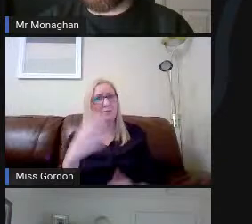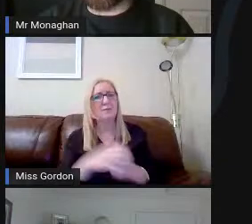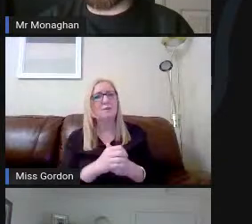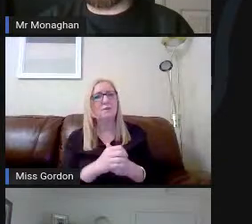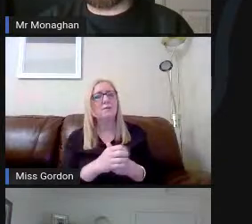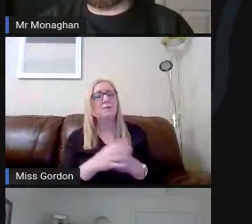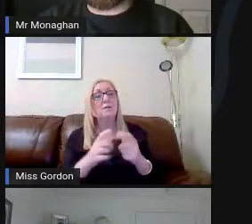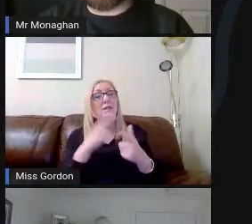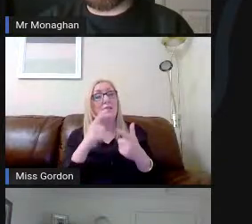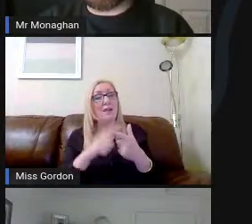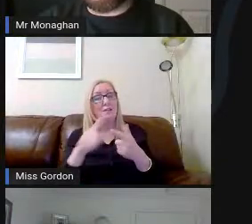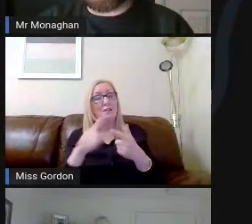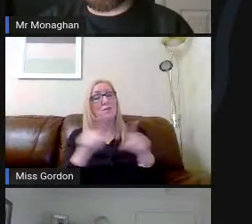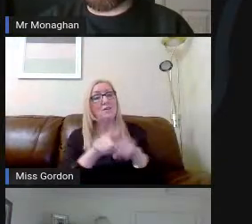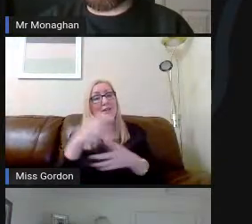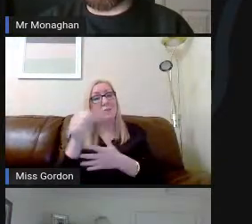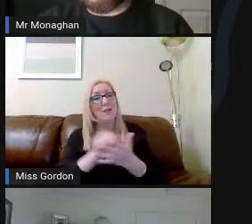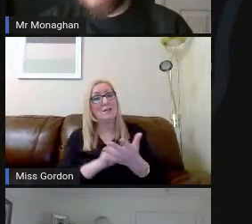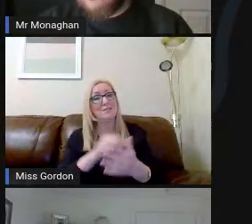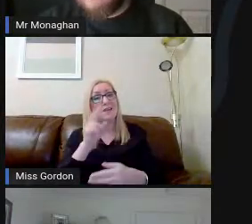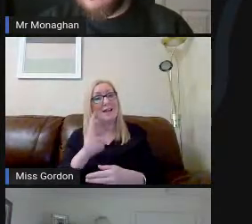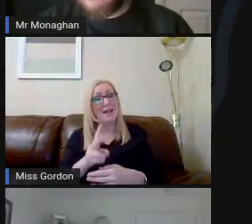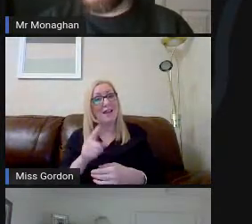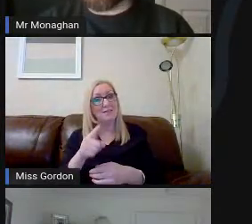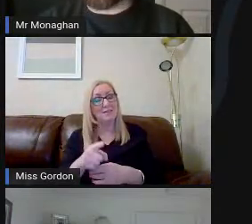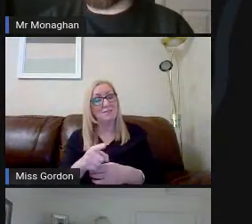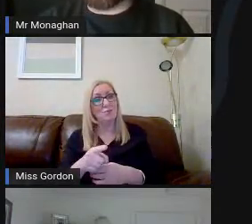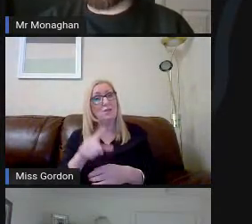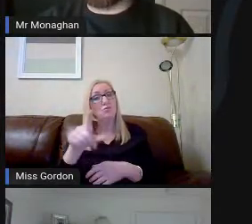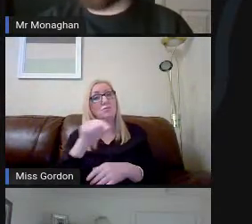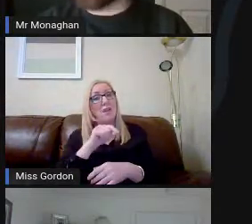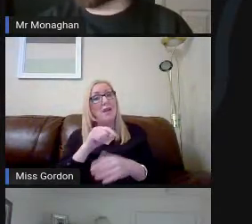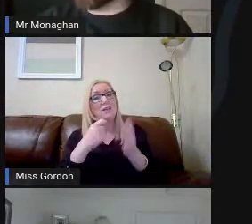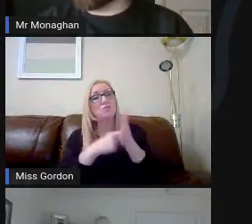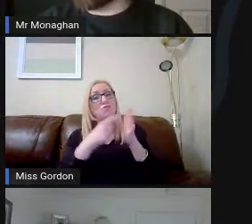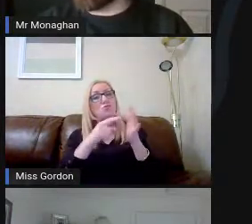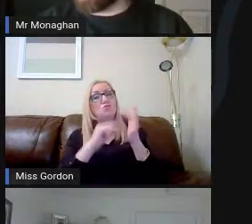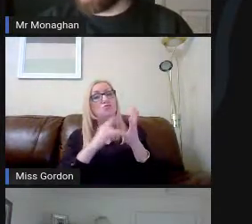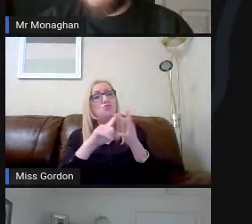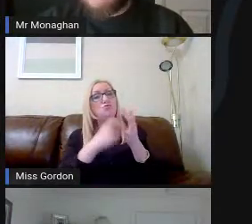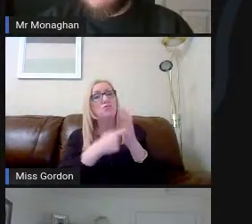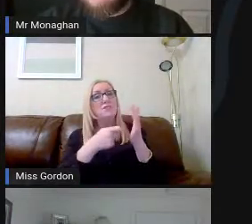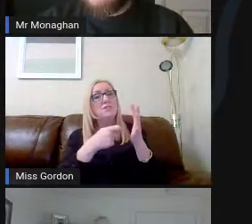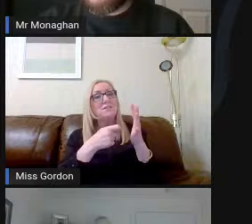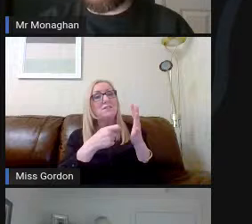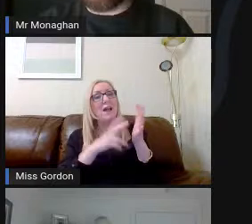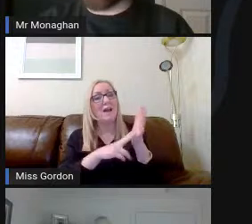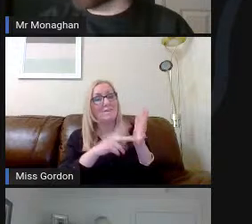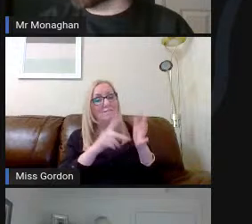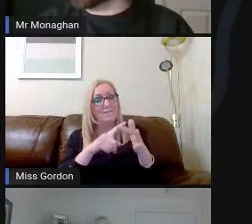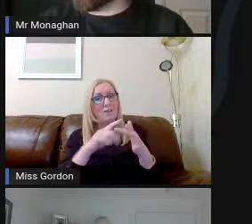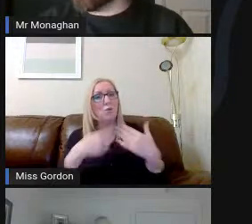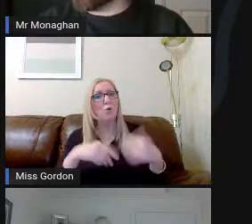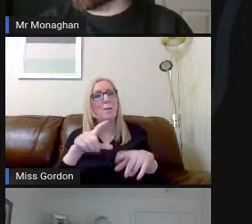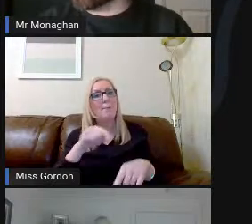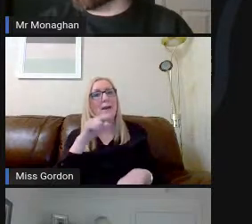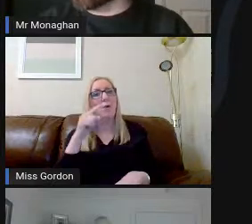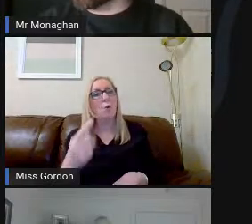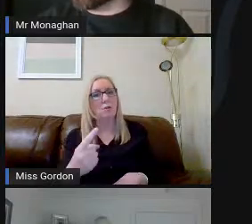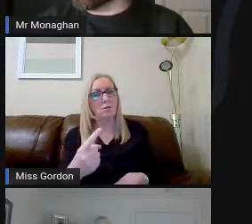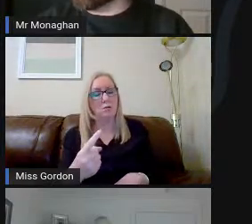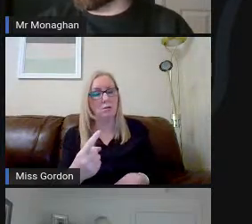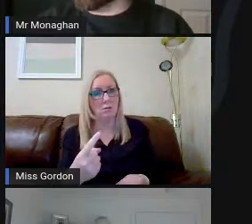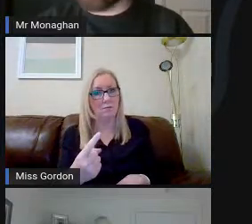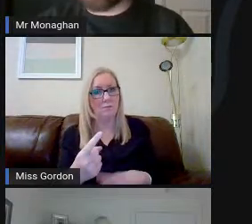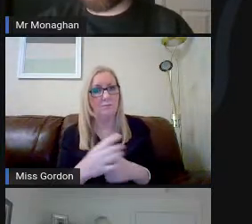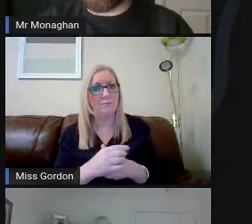list again, but this is where you would select the reserve option and you only pick one from that list. Please don't pick anything